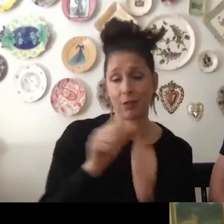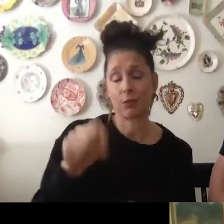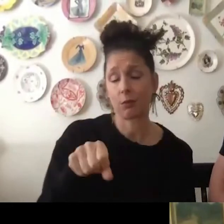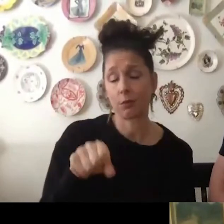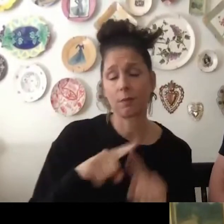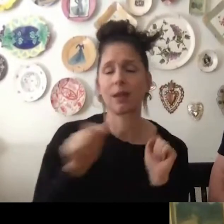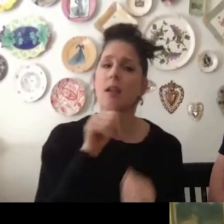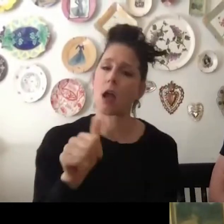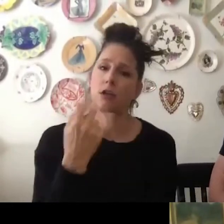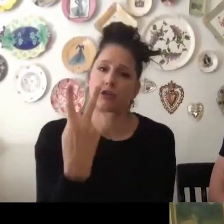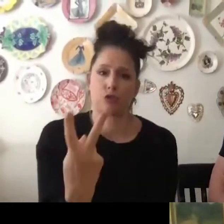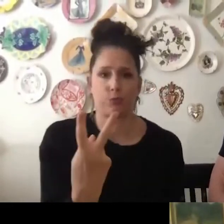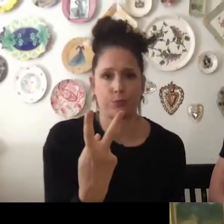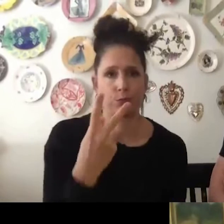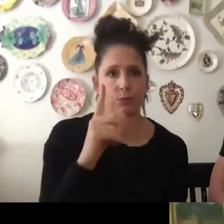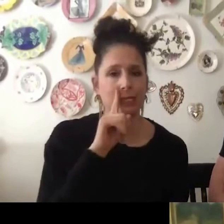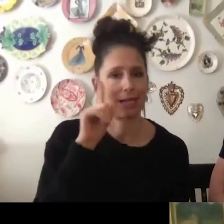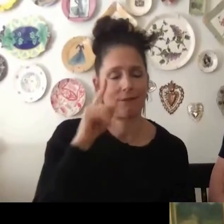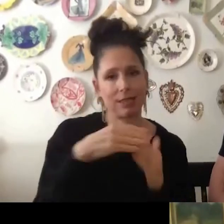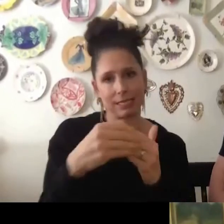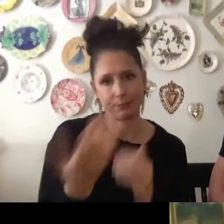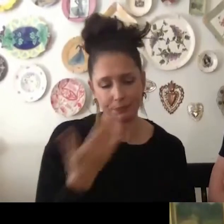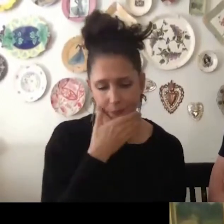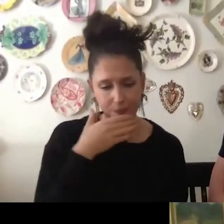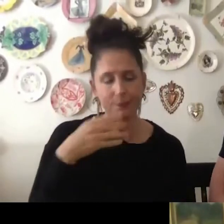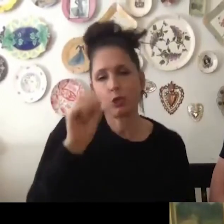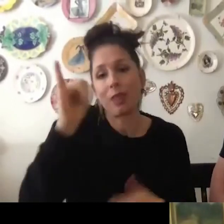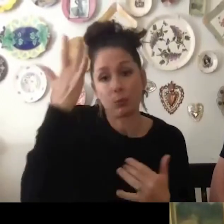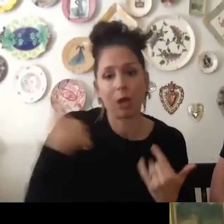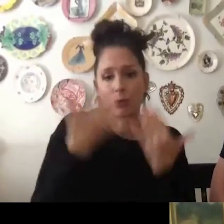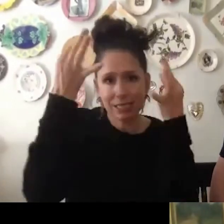I've seen two deaf people together, but not two deaf leads.